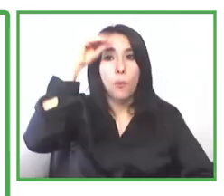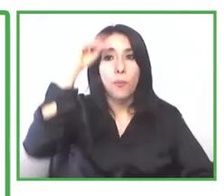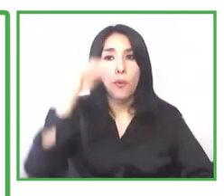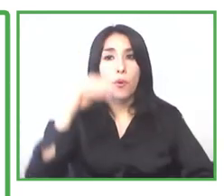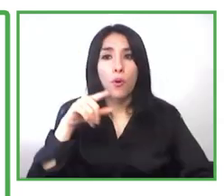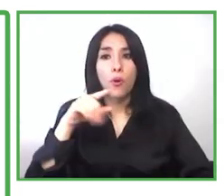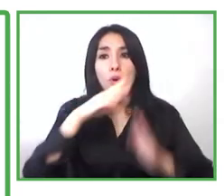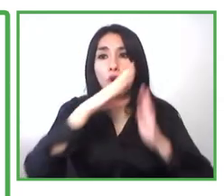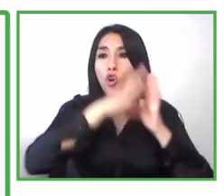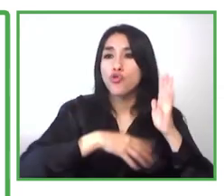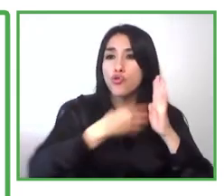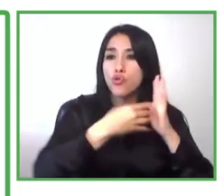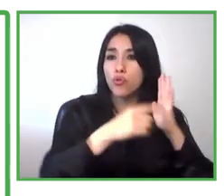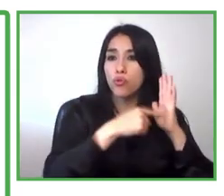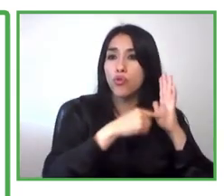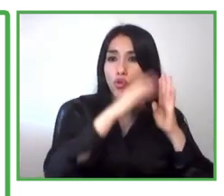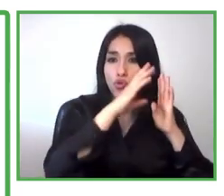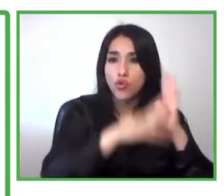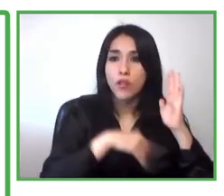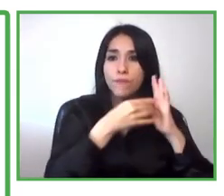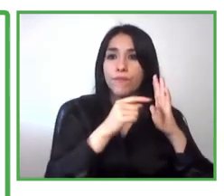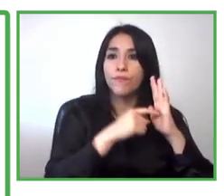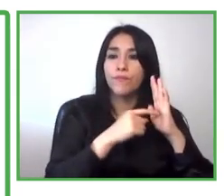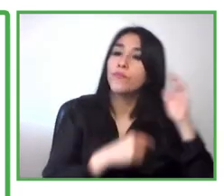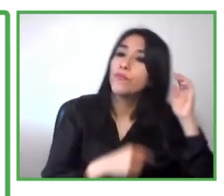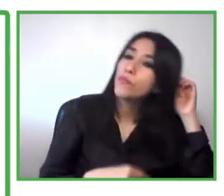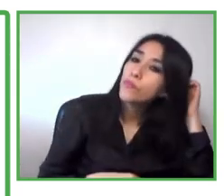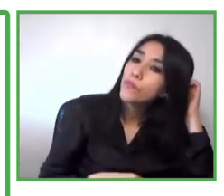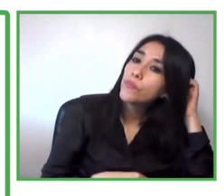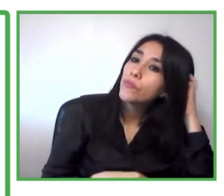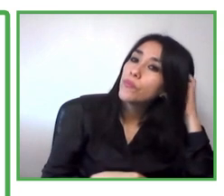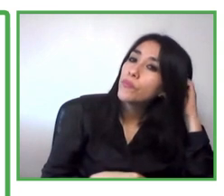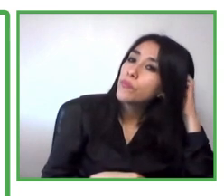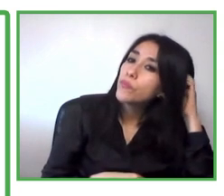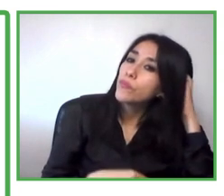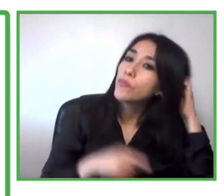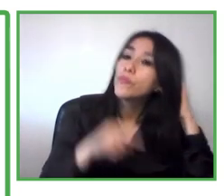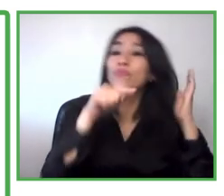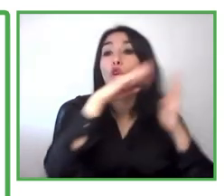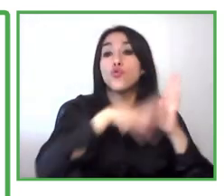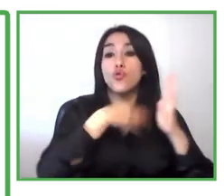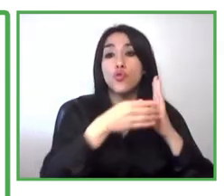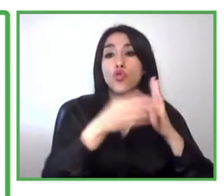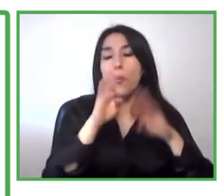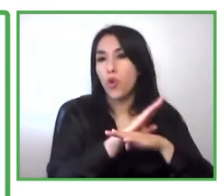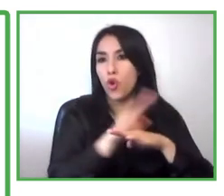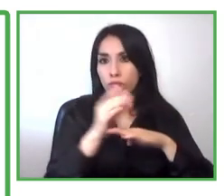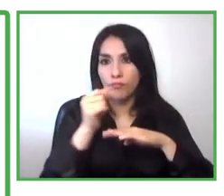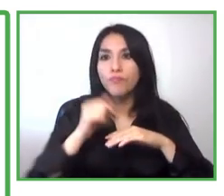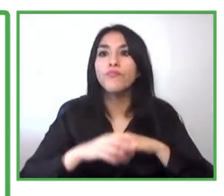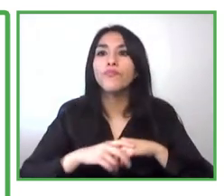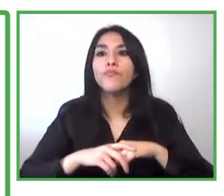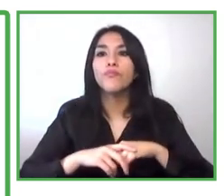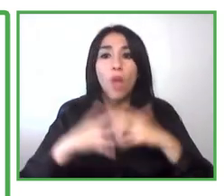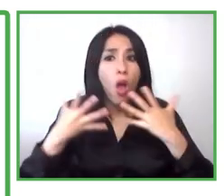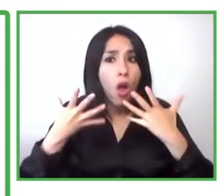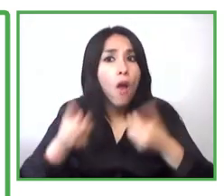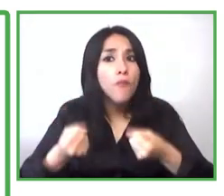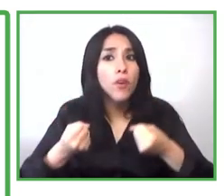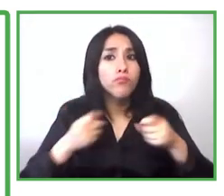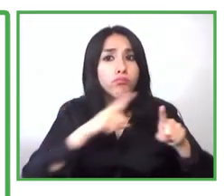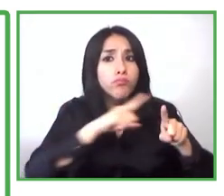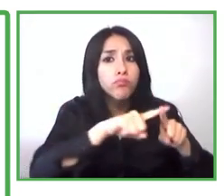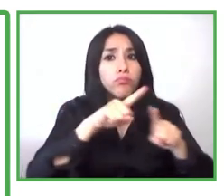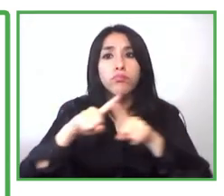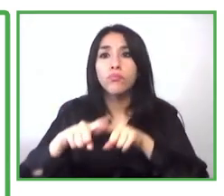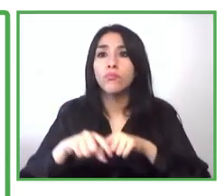different disabilities for example if we have people here how can we explain to them with how methodology how we